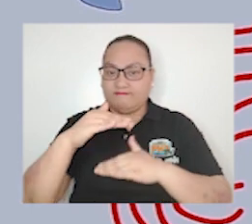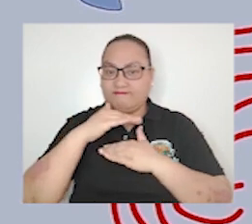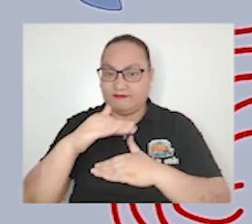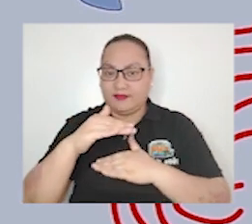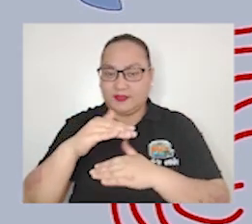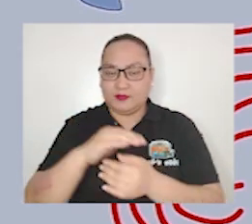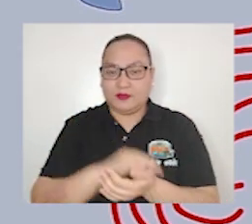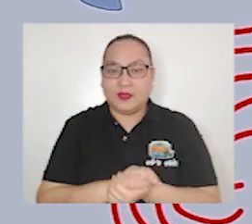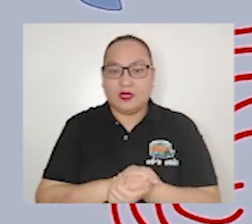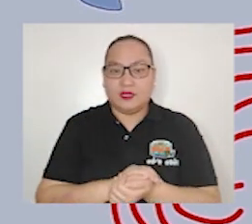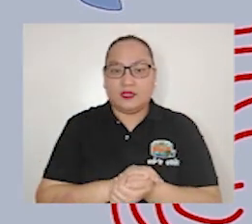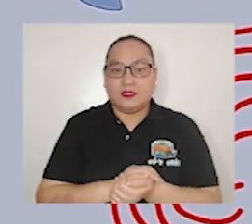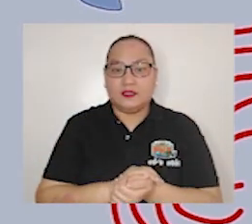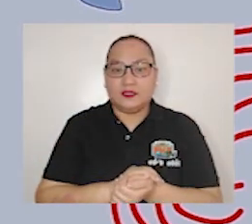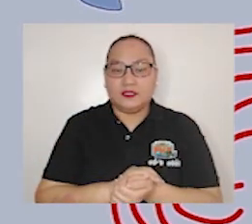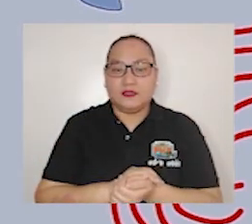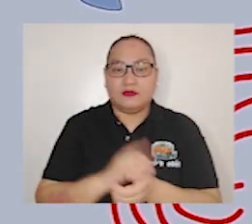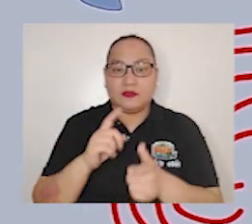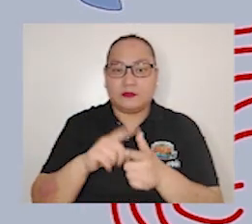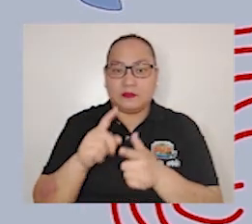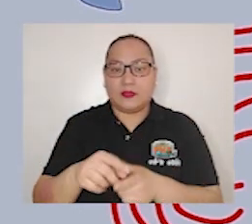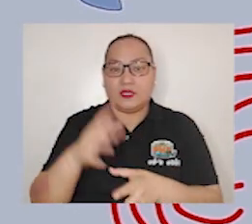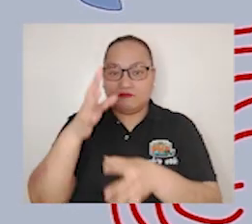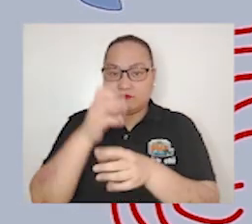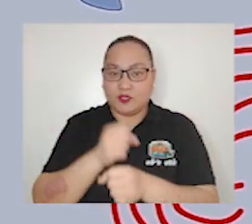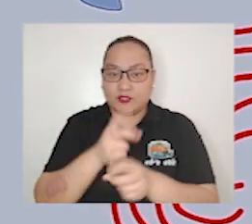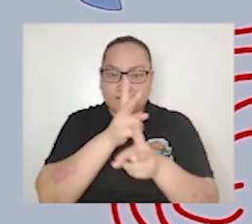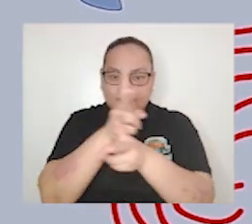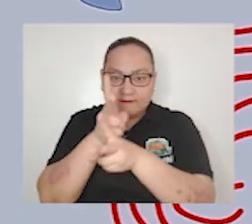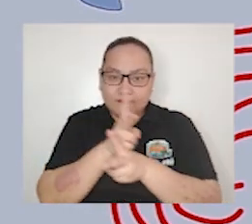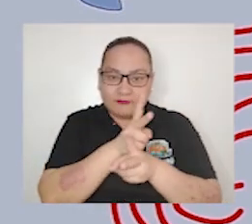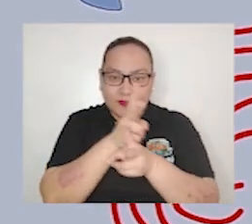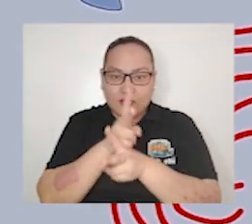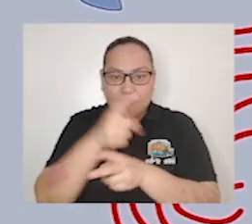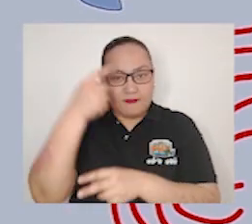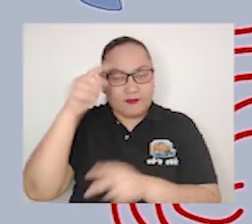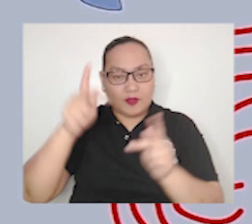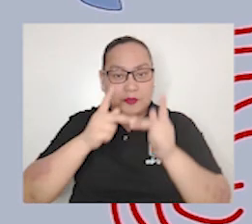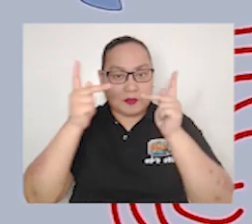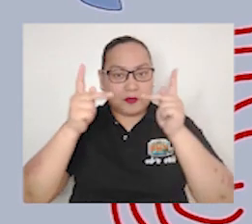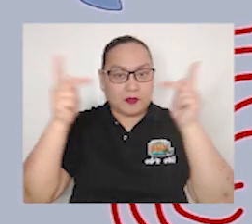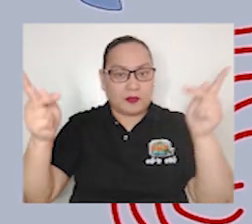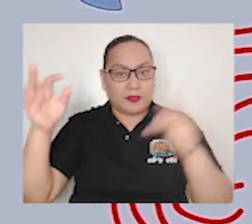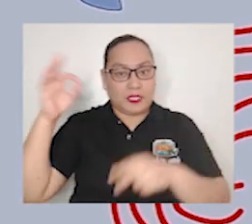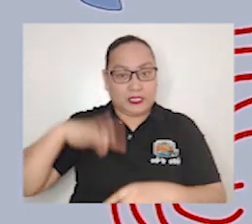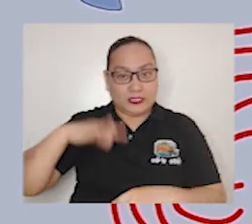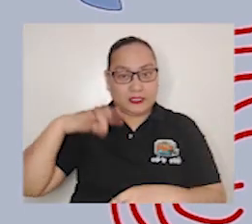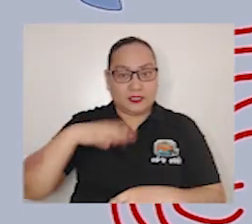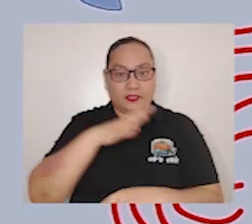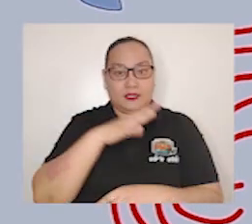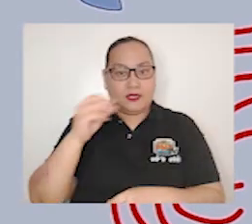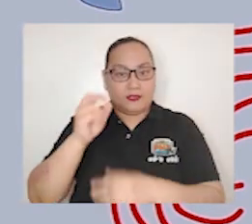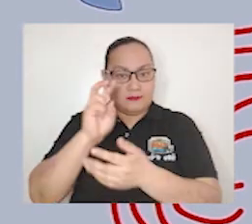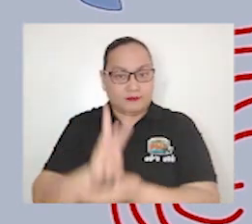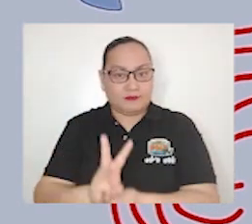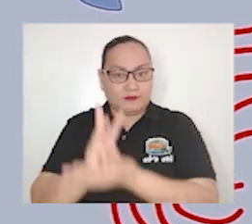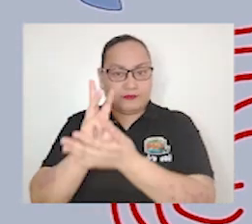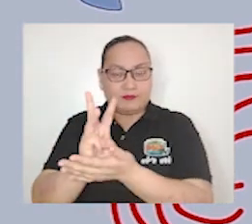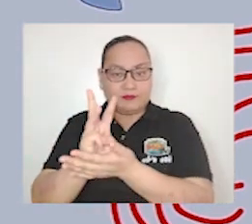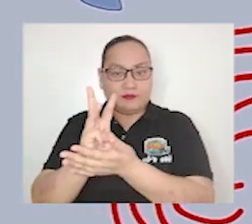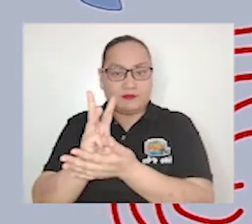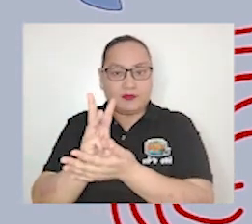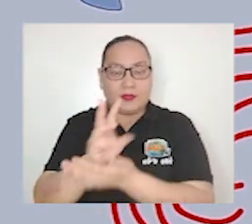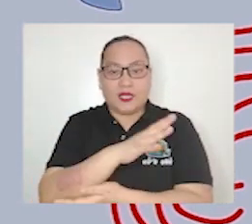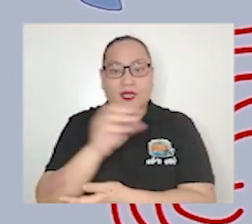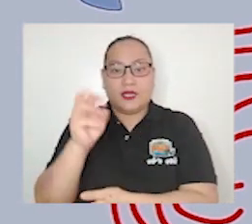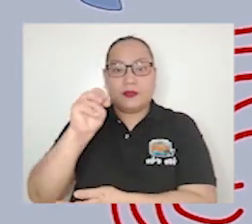so doing they earn the role of watchdogs for the public interest and welfare and media with